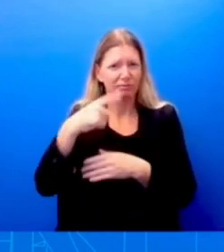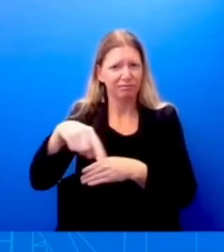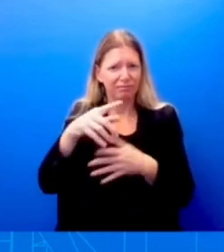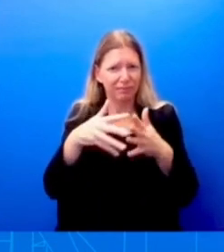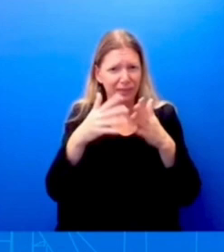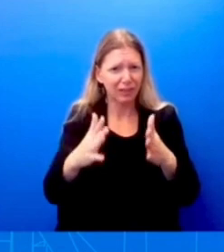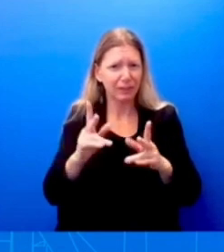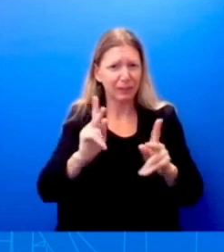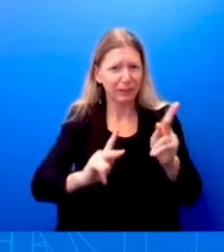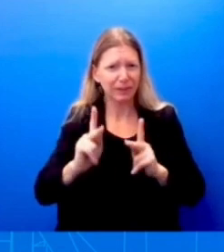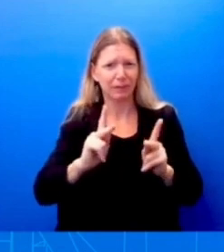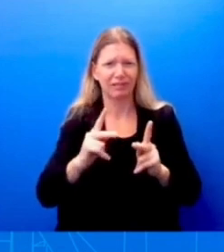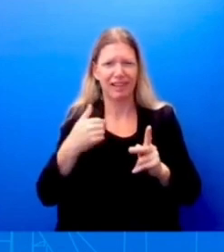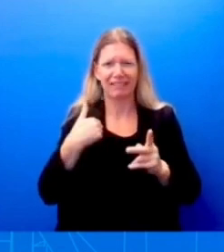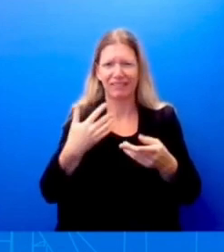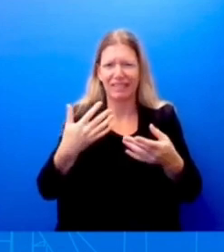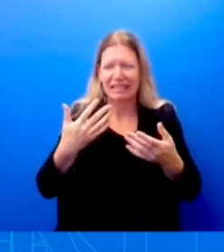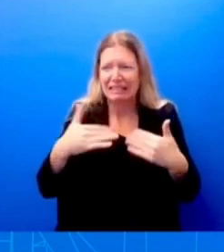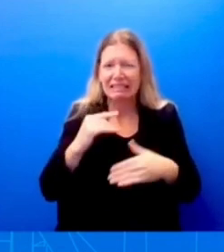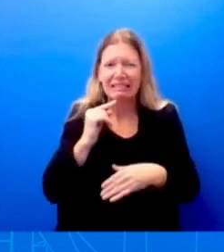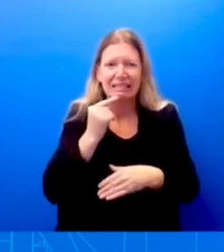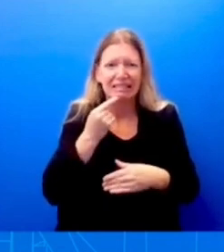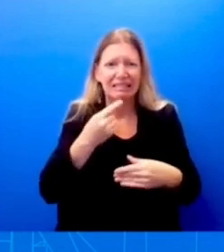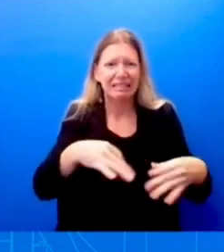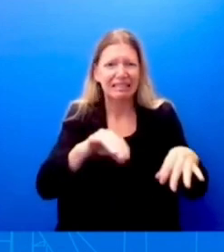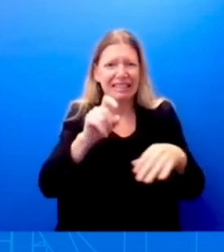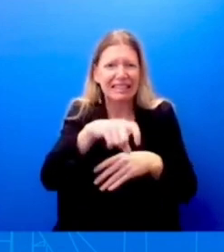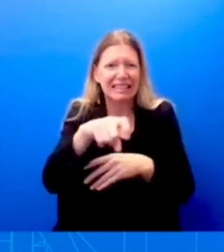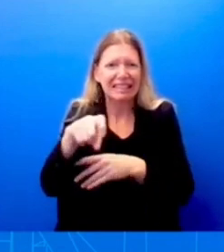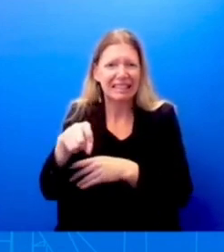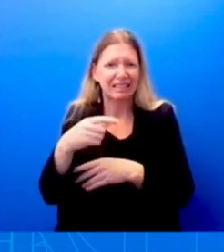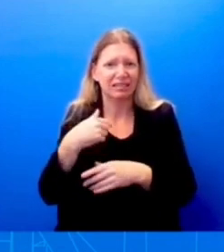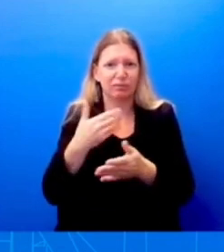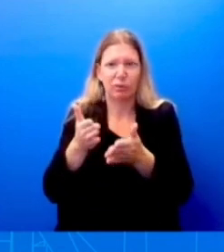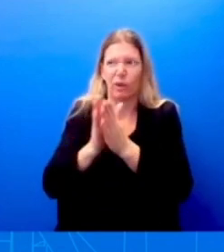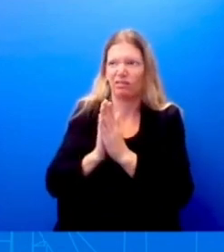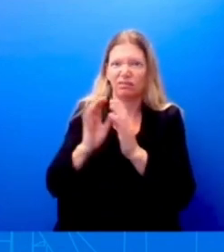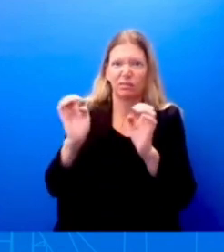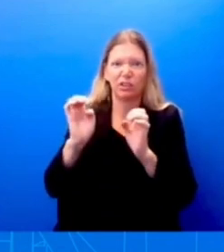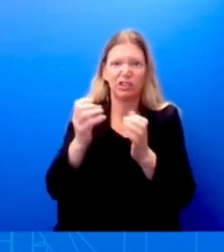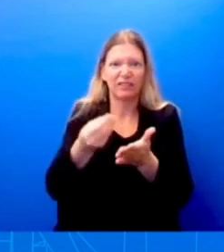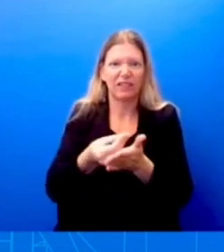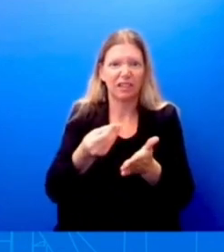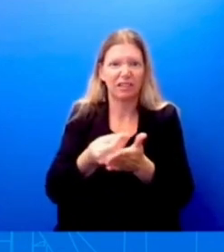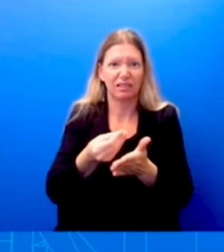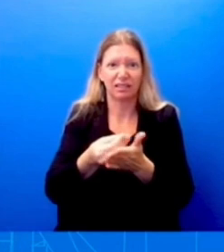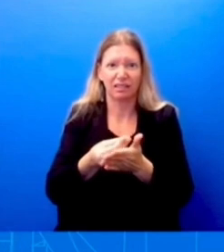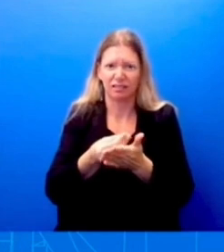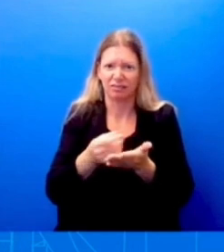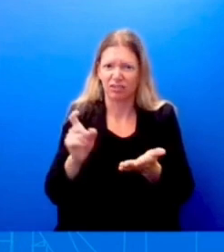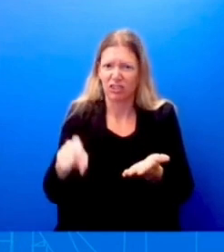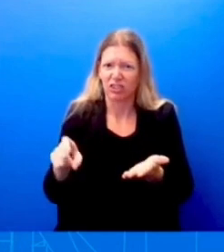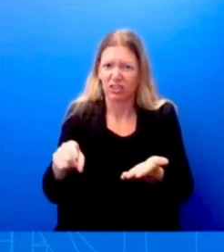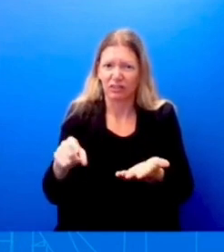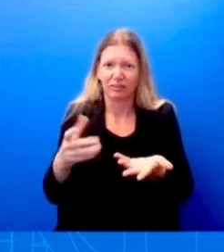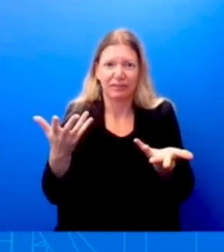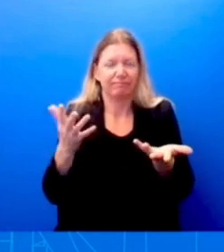for. There should be none. And so that is for Congress to speak to. And as you know,